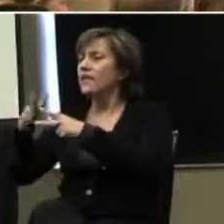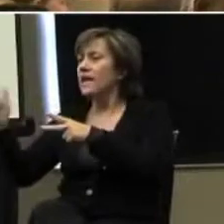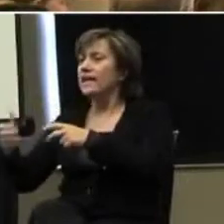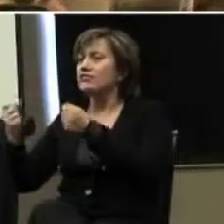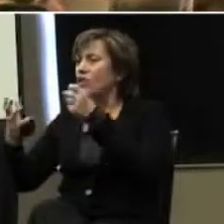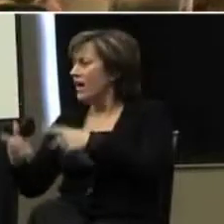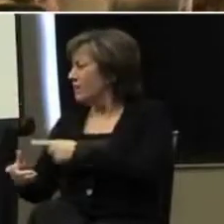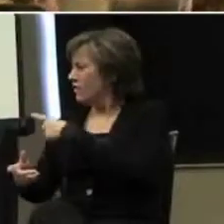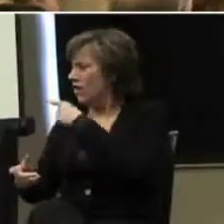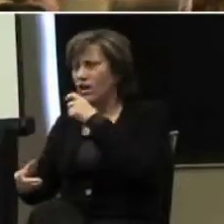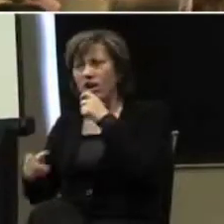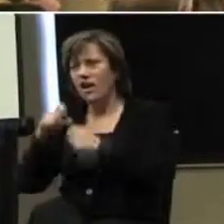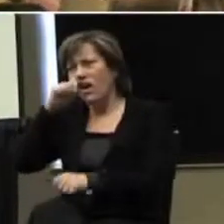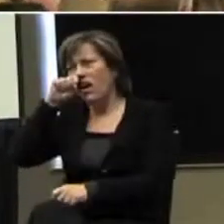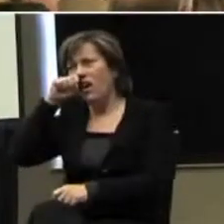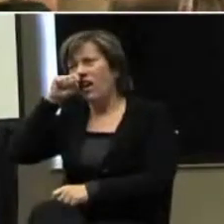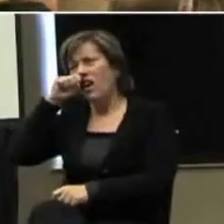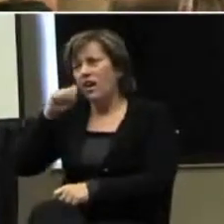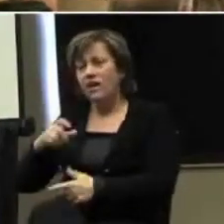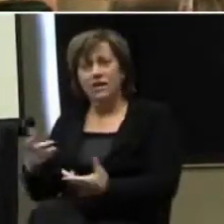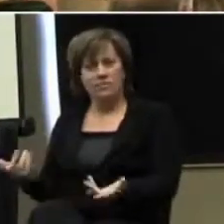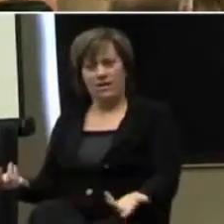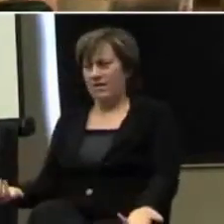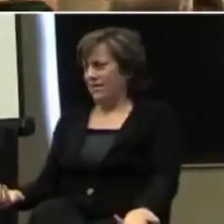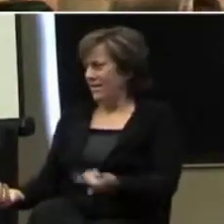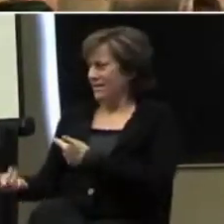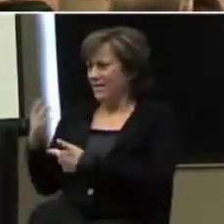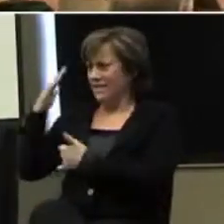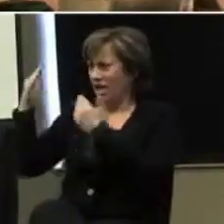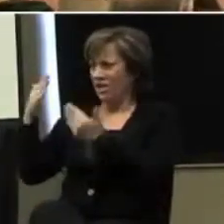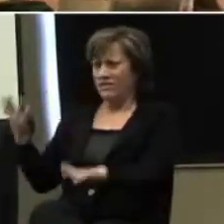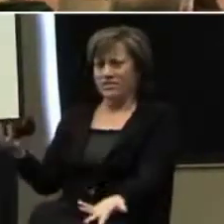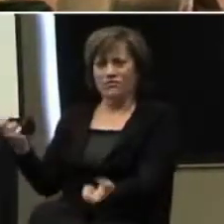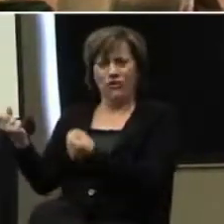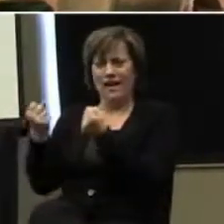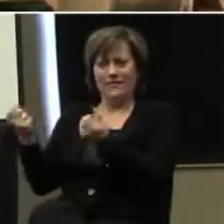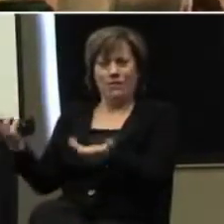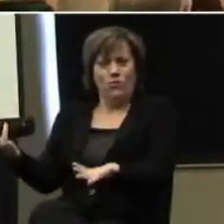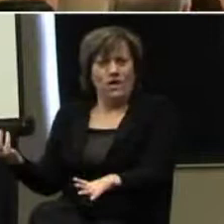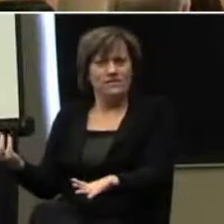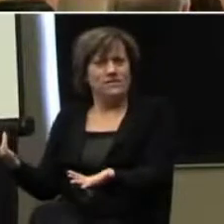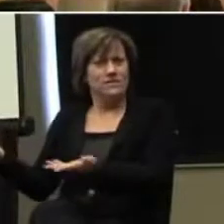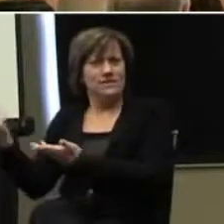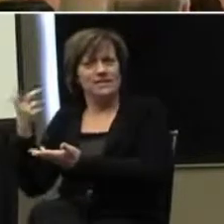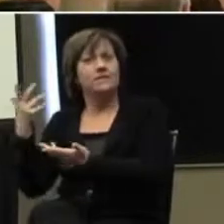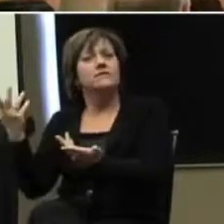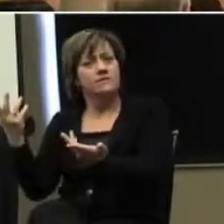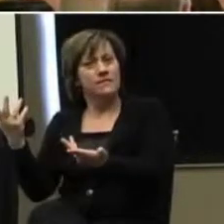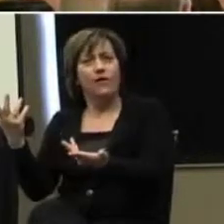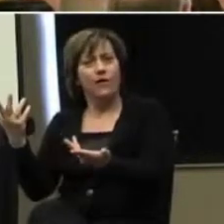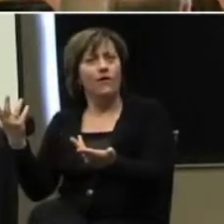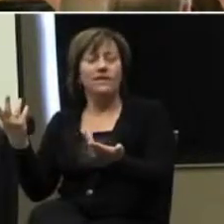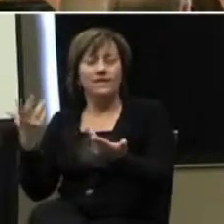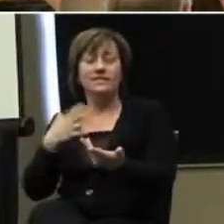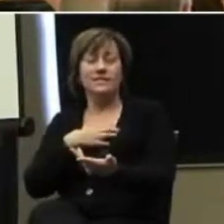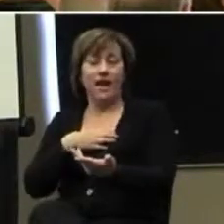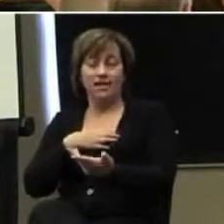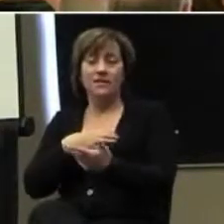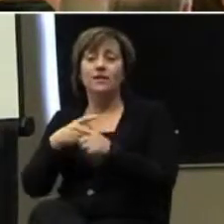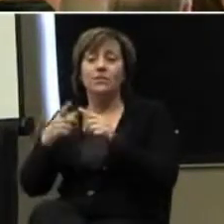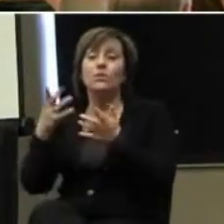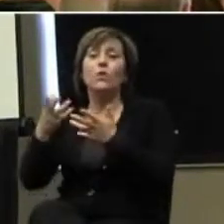I always think, do you think you have blackout windows? Because you don't. Right. We want that at zero,